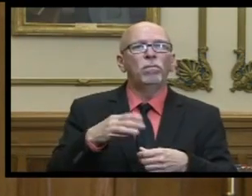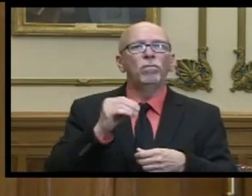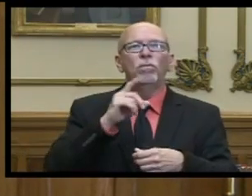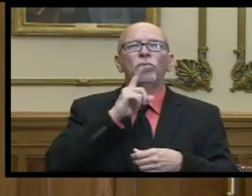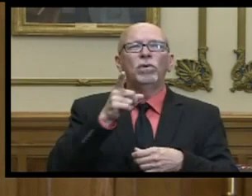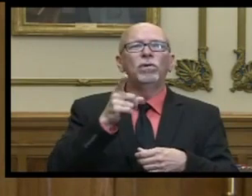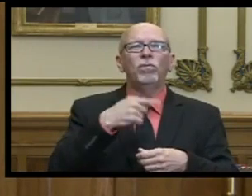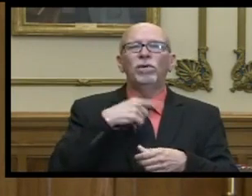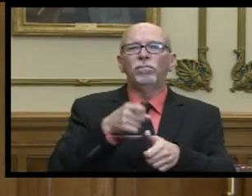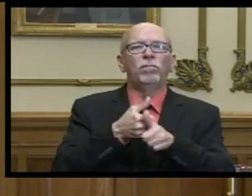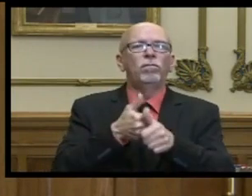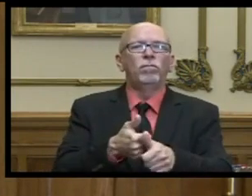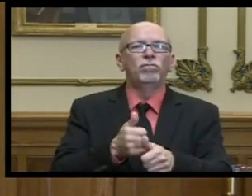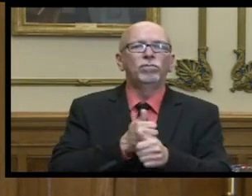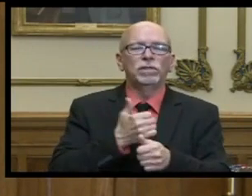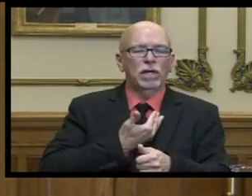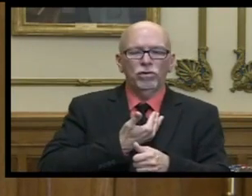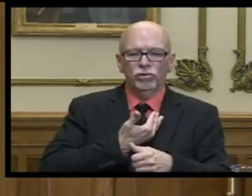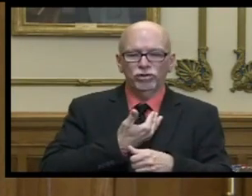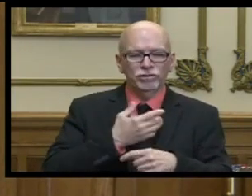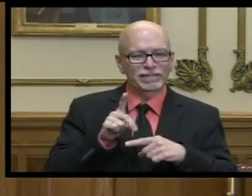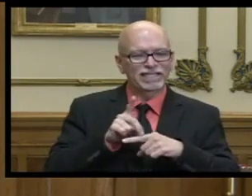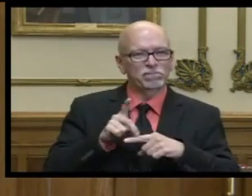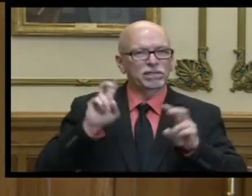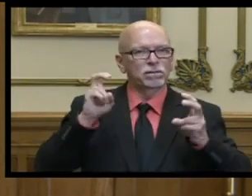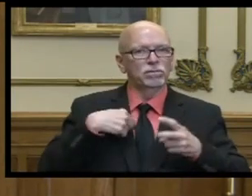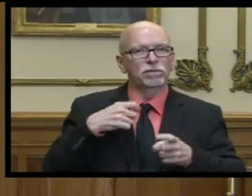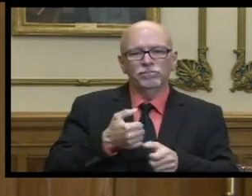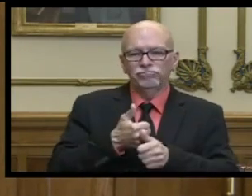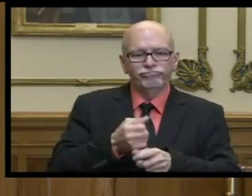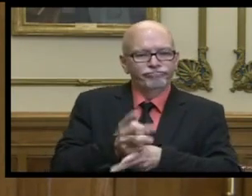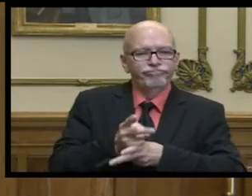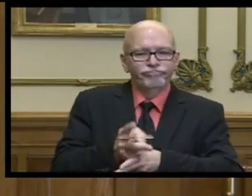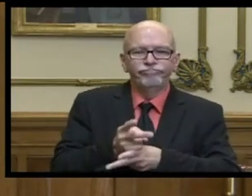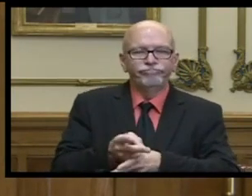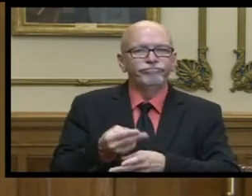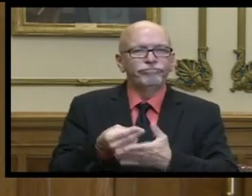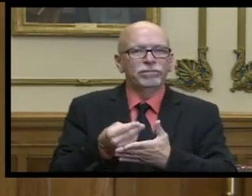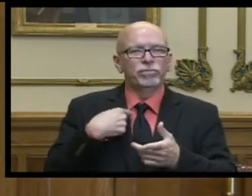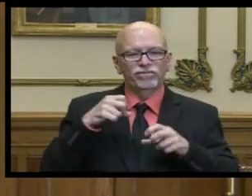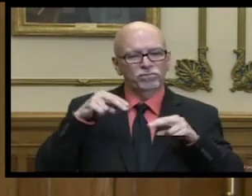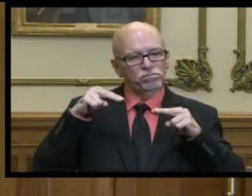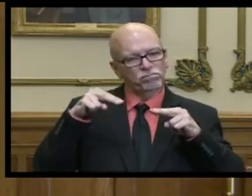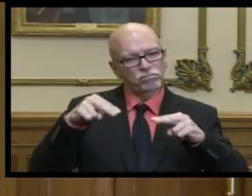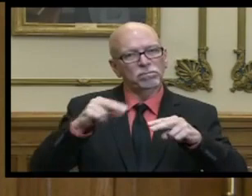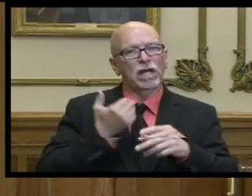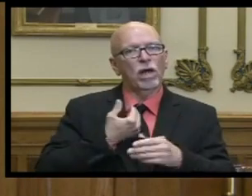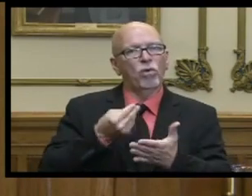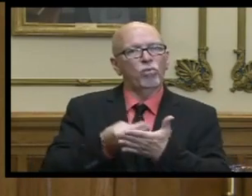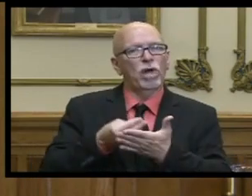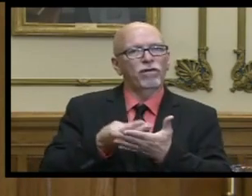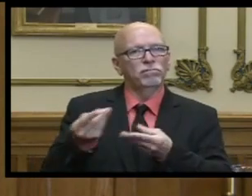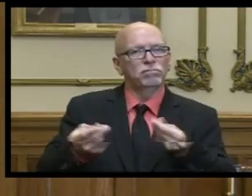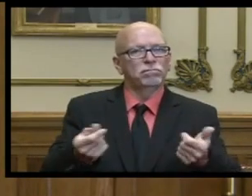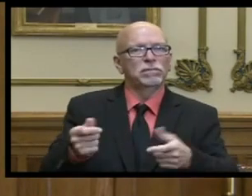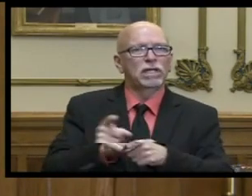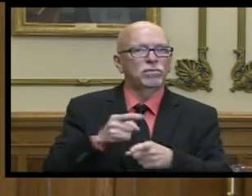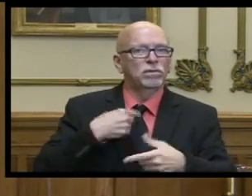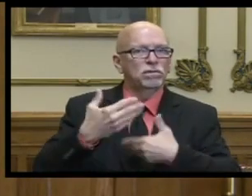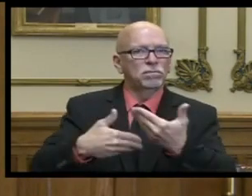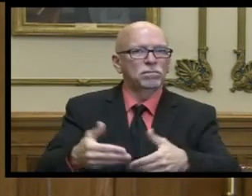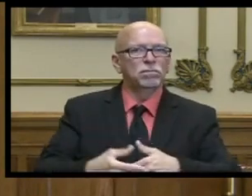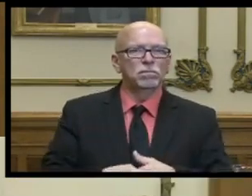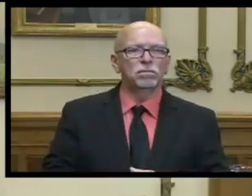really just adhering to that discipline and uh um monitoring the the revenue forecast as it comes in